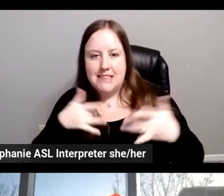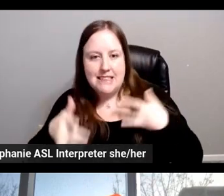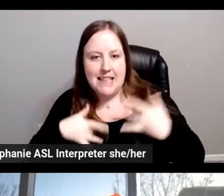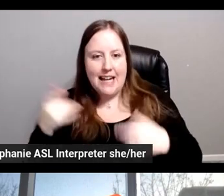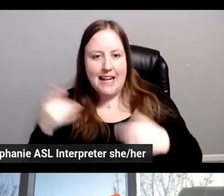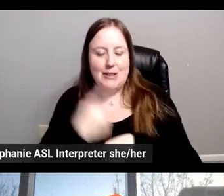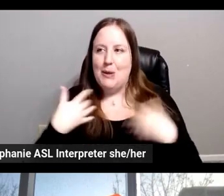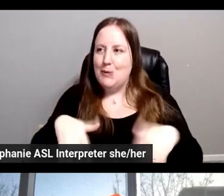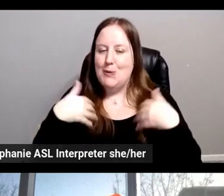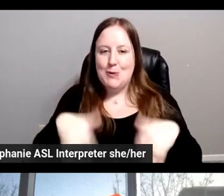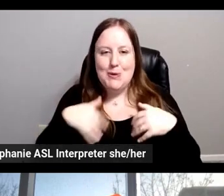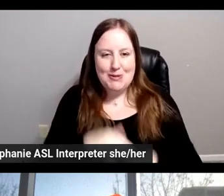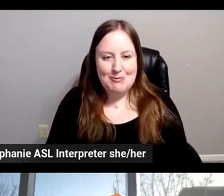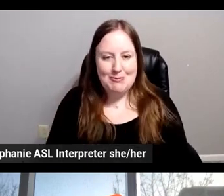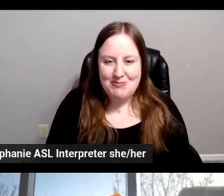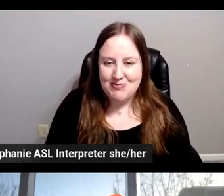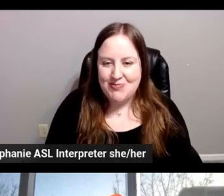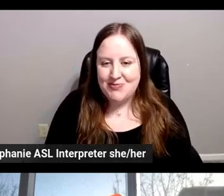Steve, to be here. Yep.